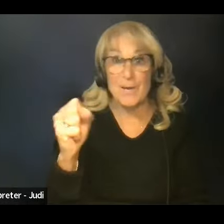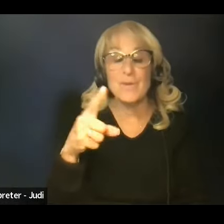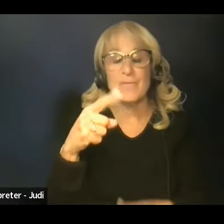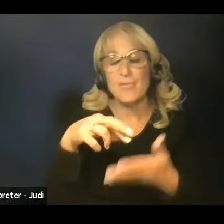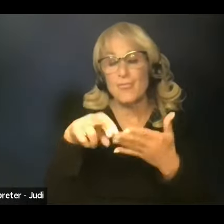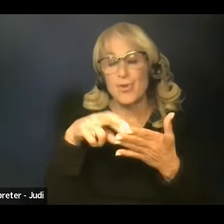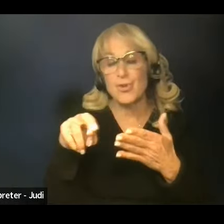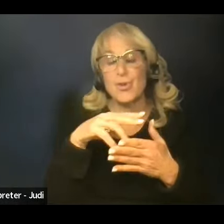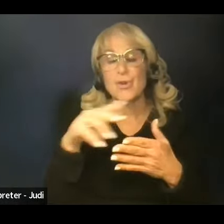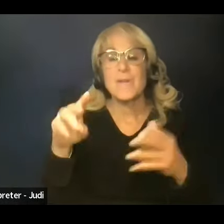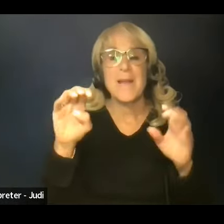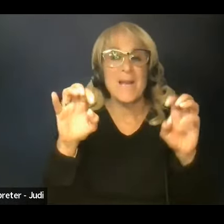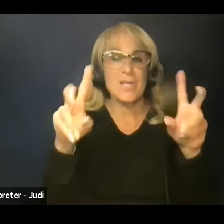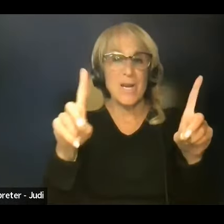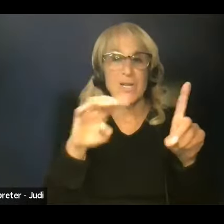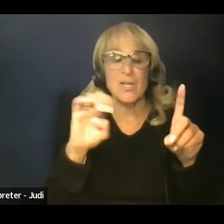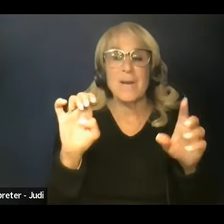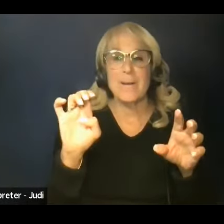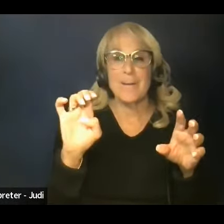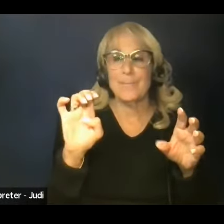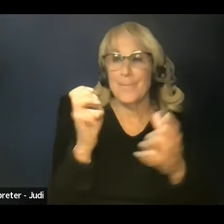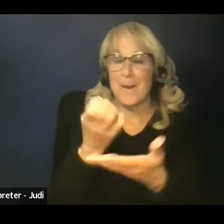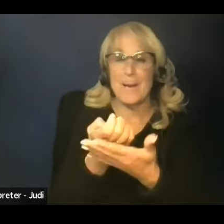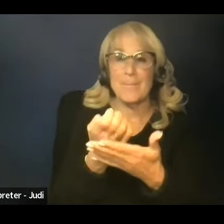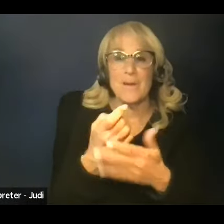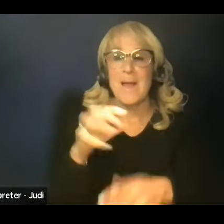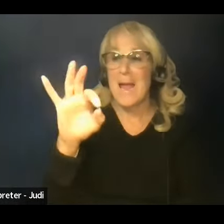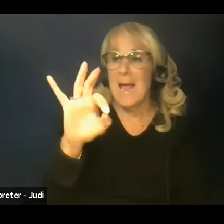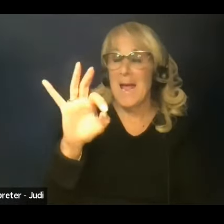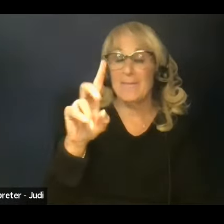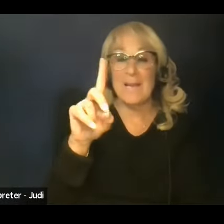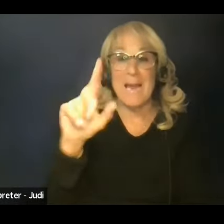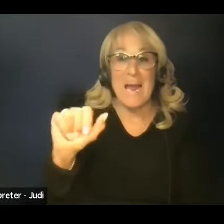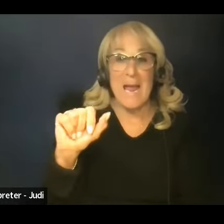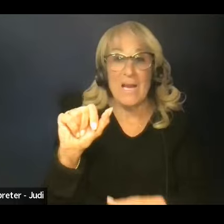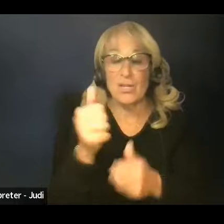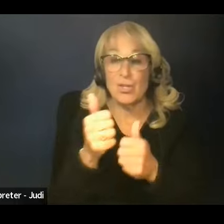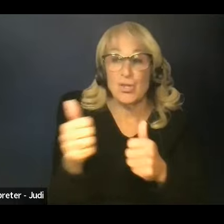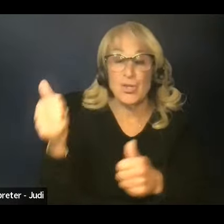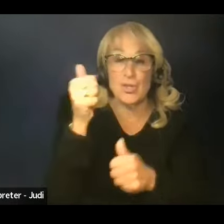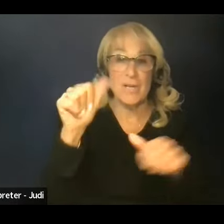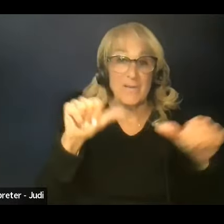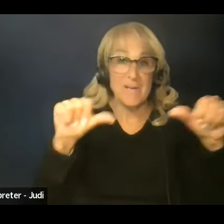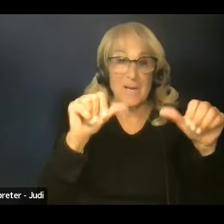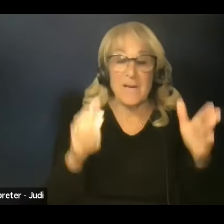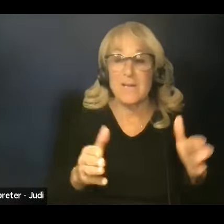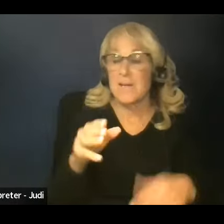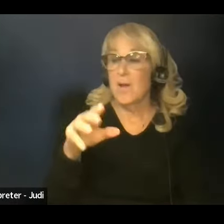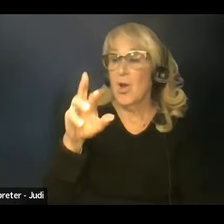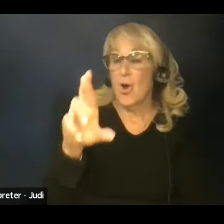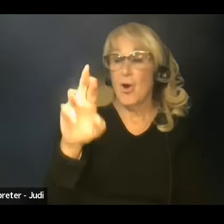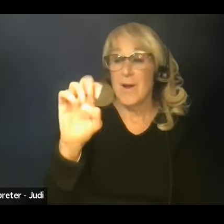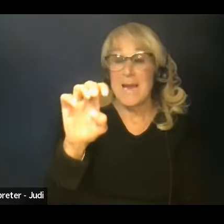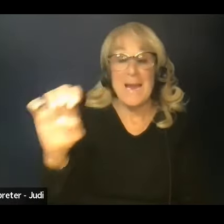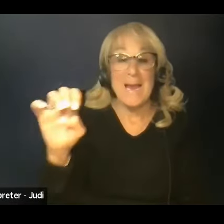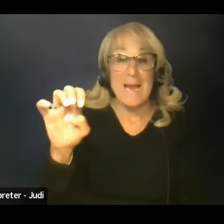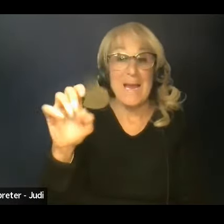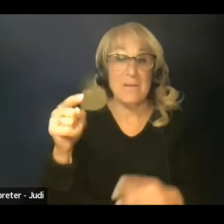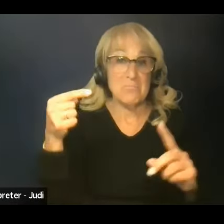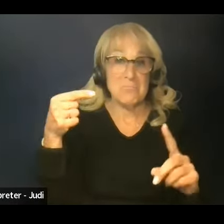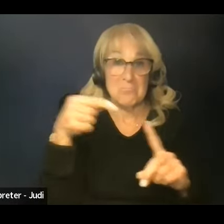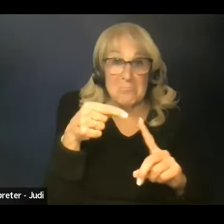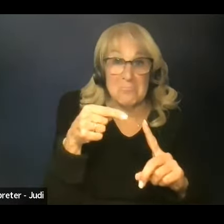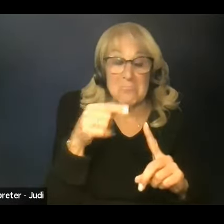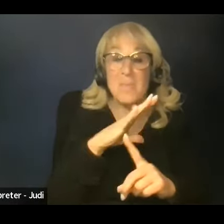and economics. She's also USDA's chief scientist. The REE mission area is comprised of more than 8,500